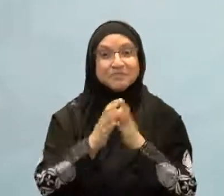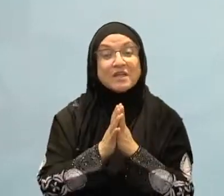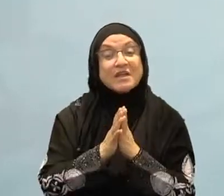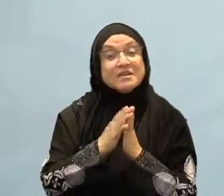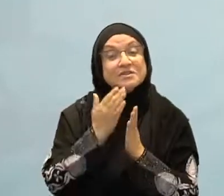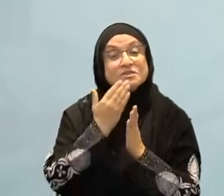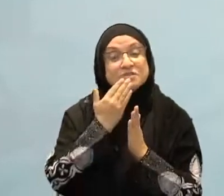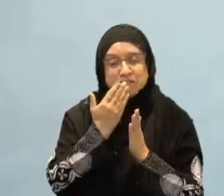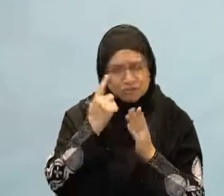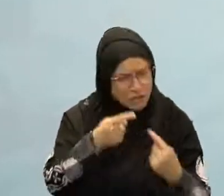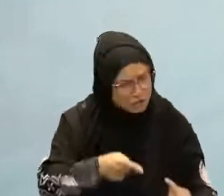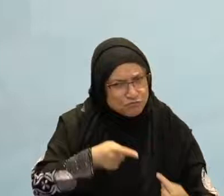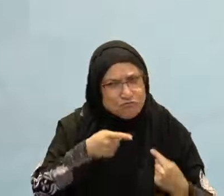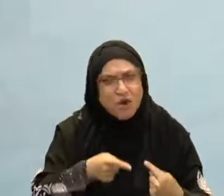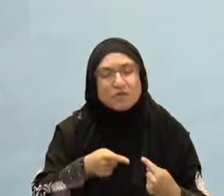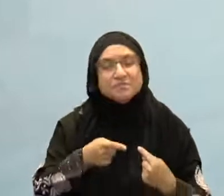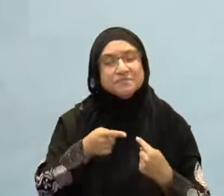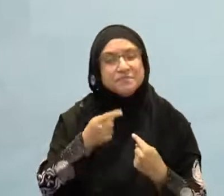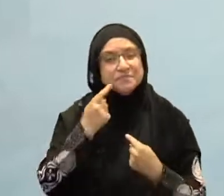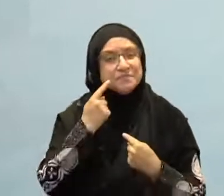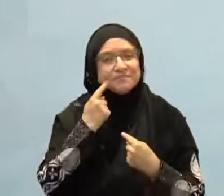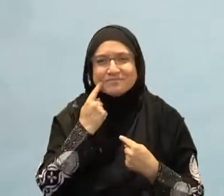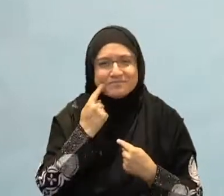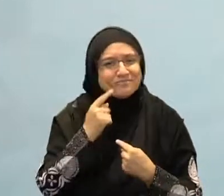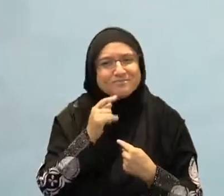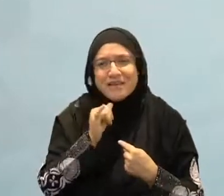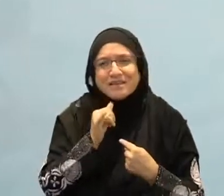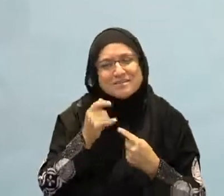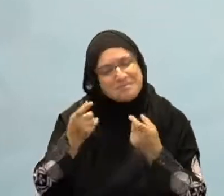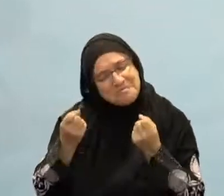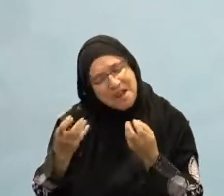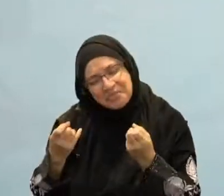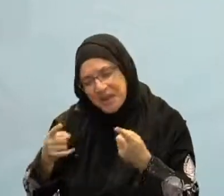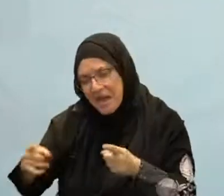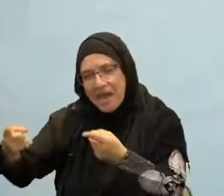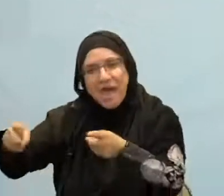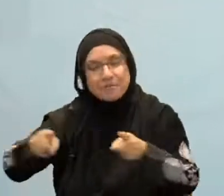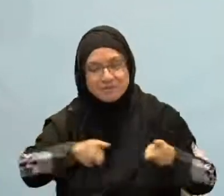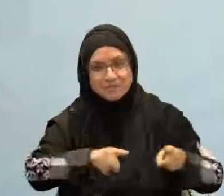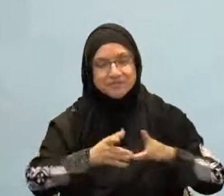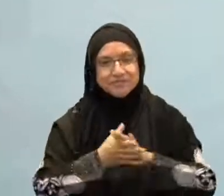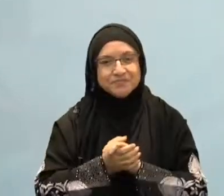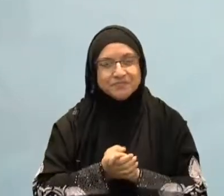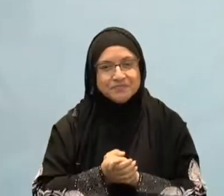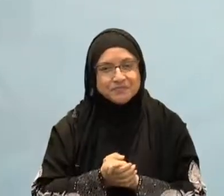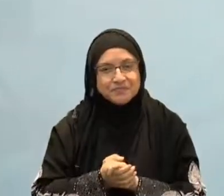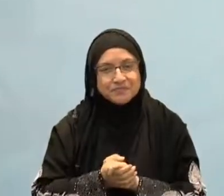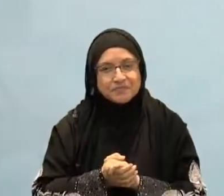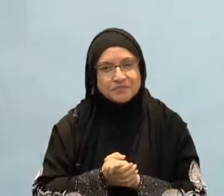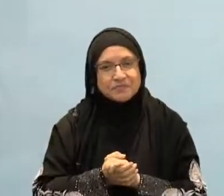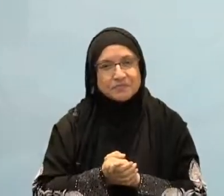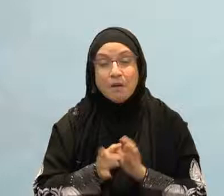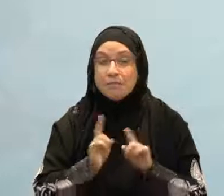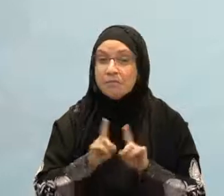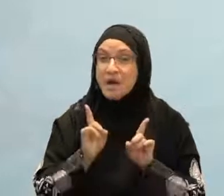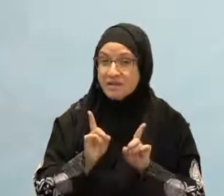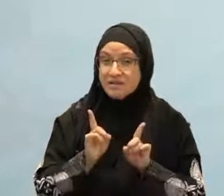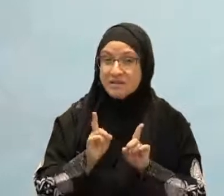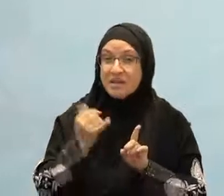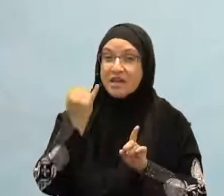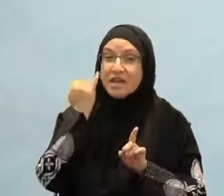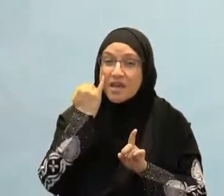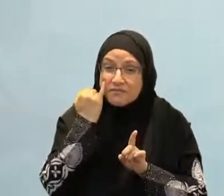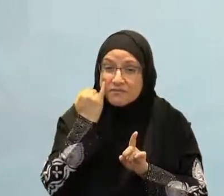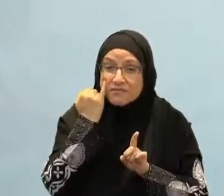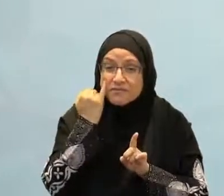connection to your Lord, but it also provides a unique level of relief, of hem, of stress